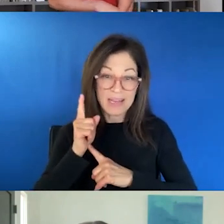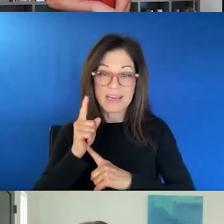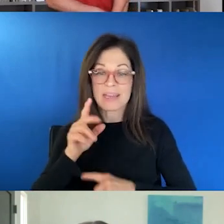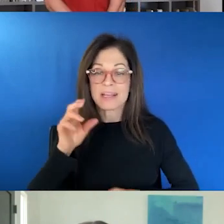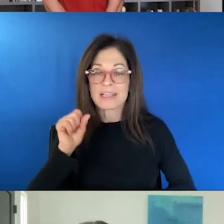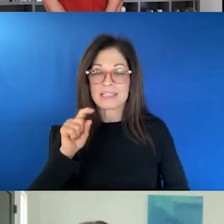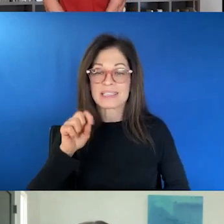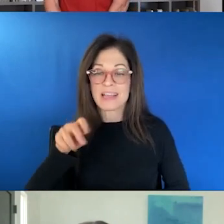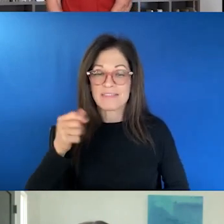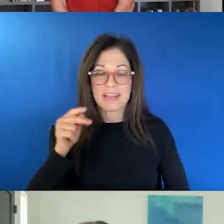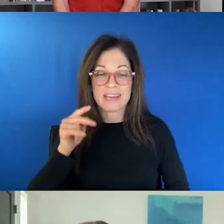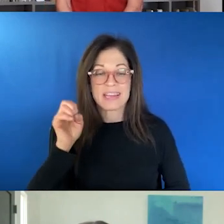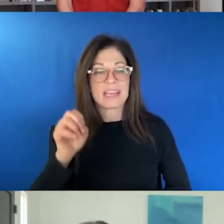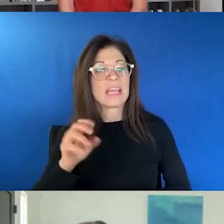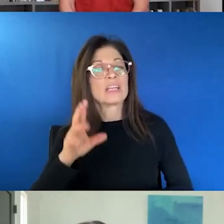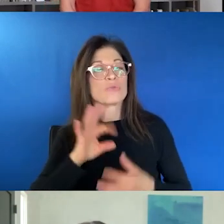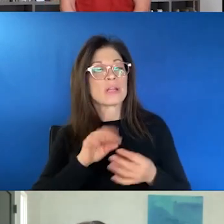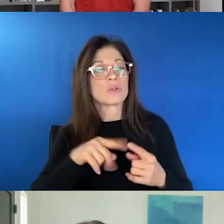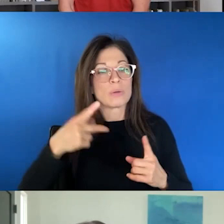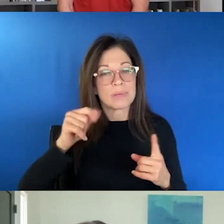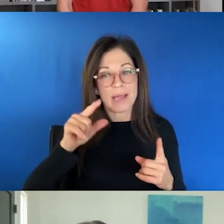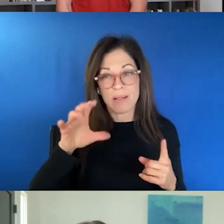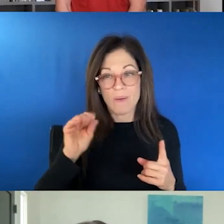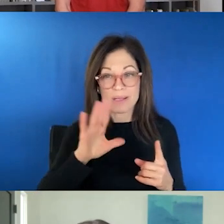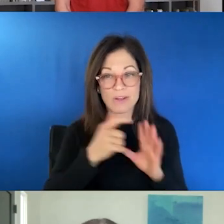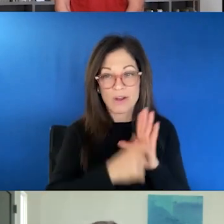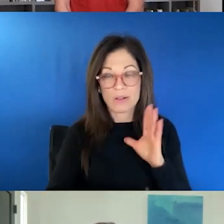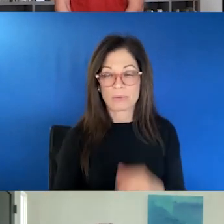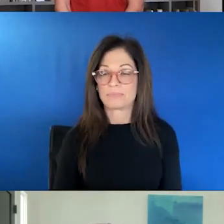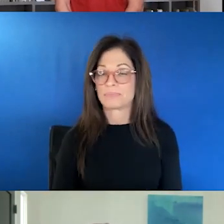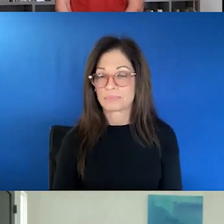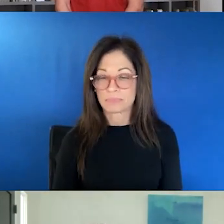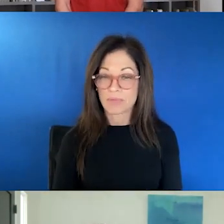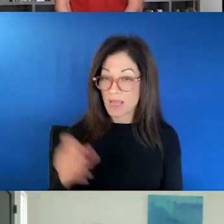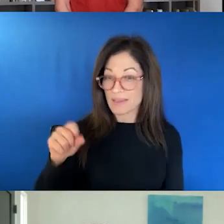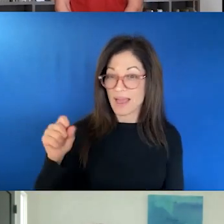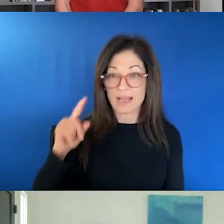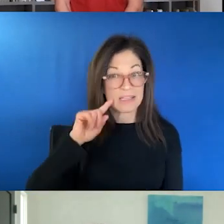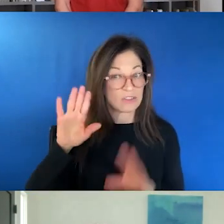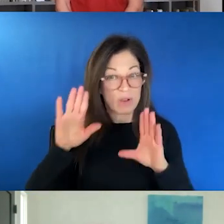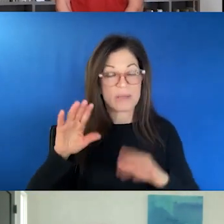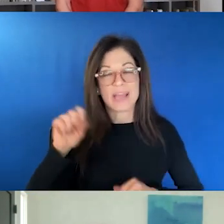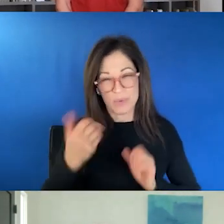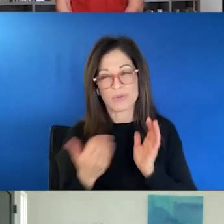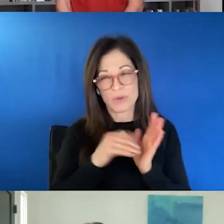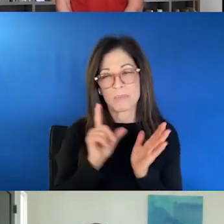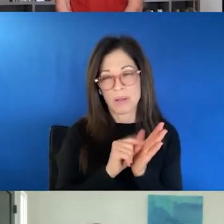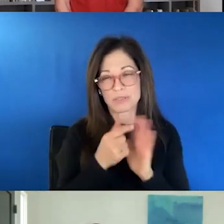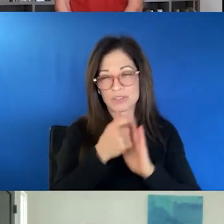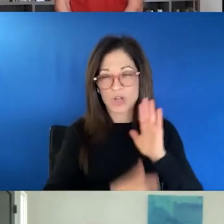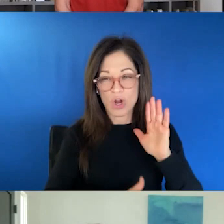comment relative to Paolo's article. Yeah, that sounds great. So yeah, we republished the article